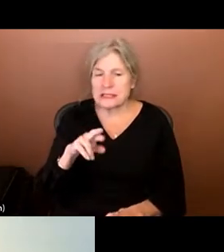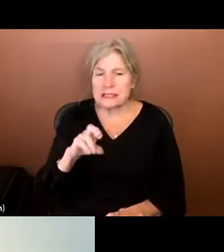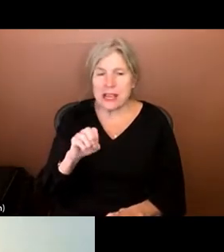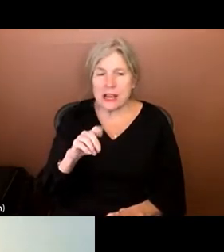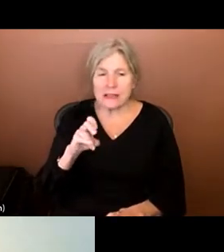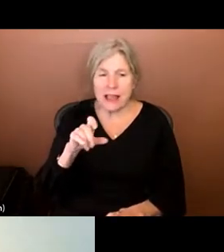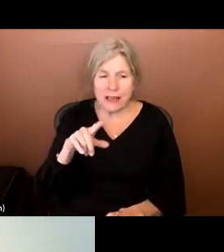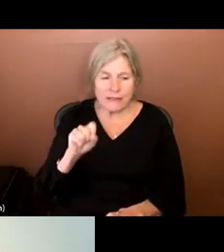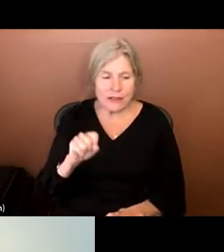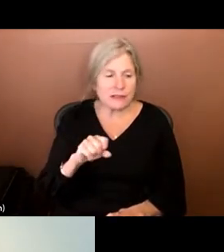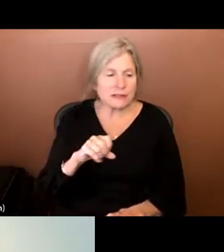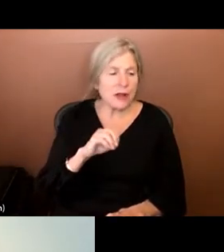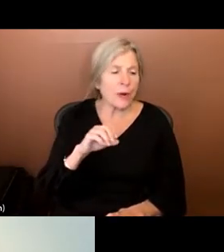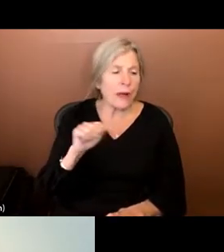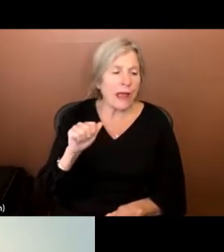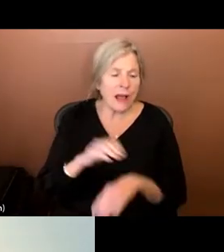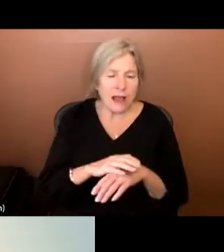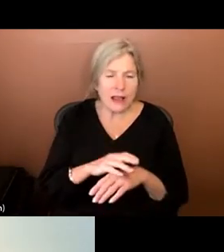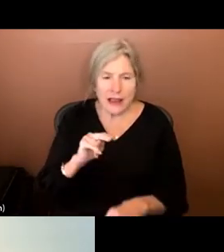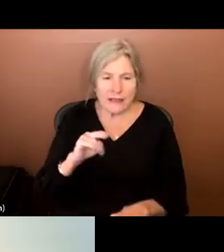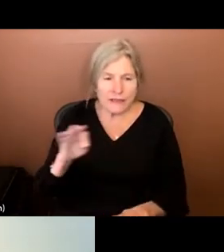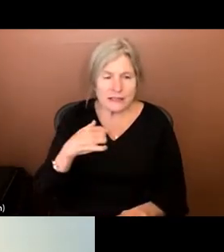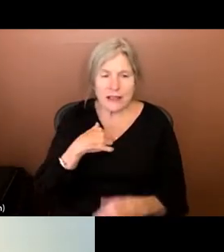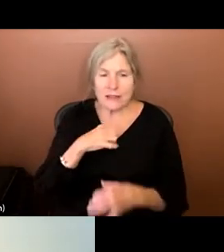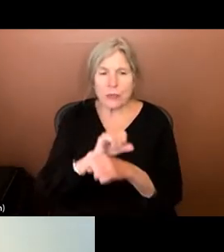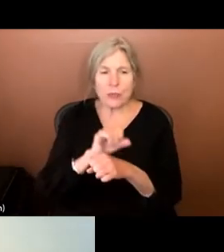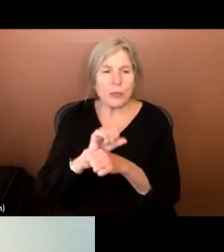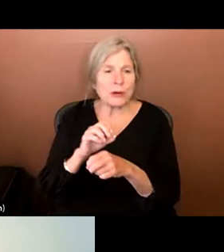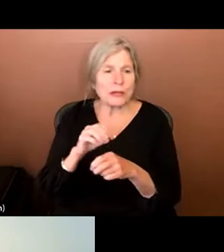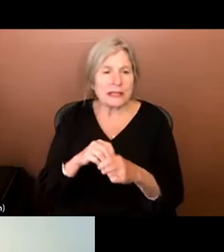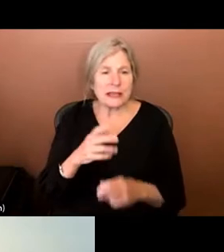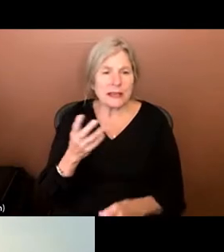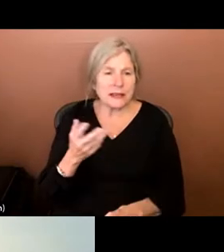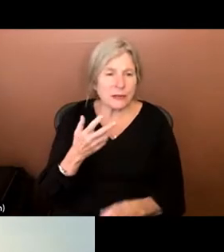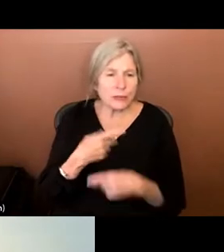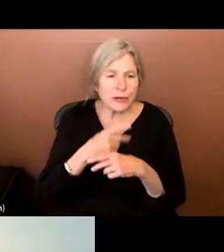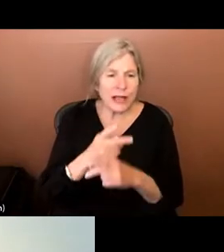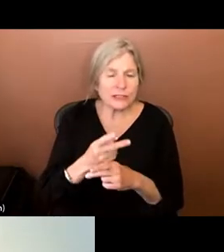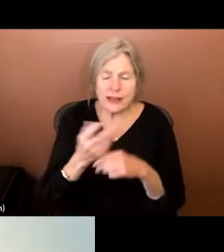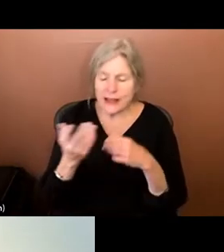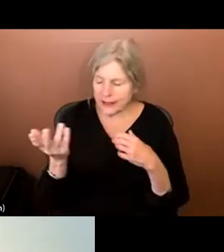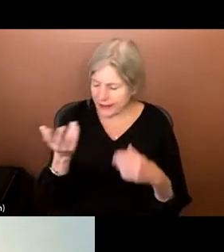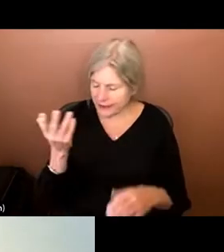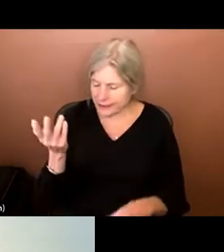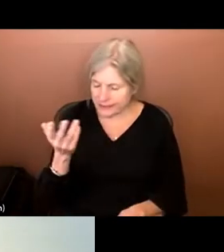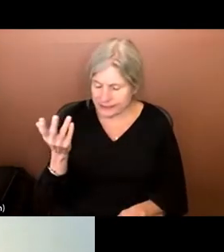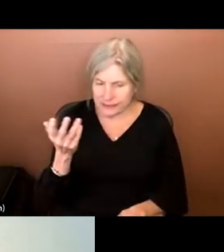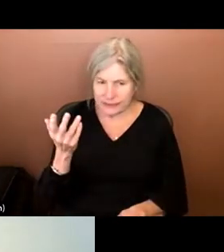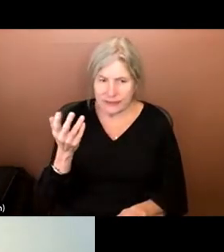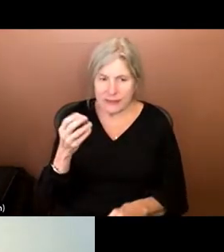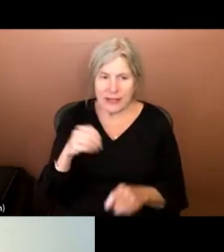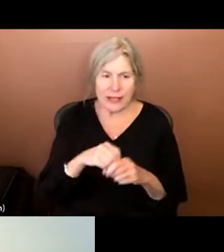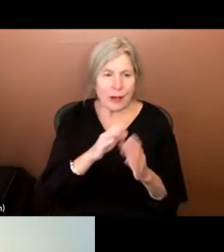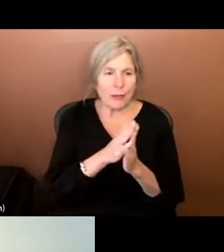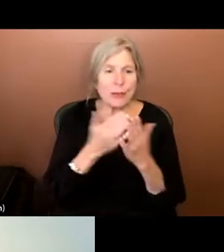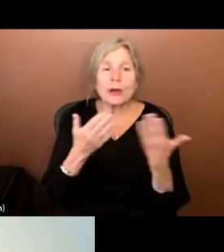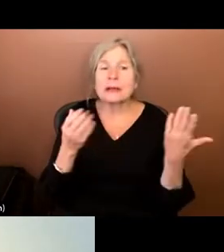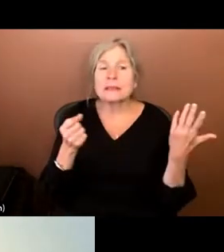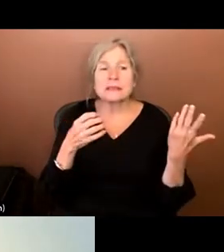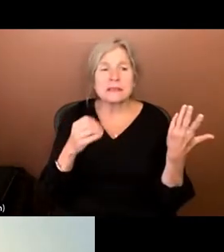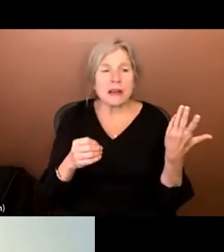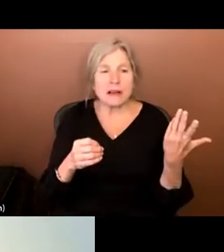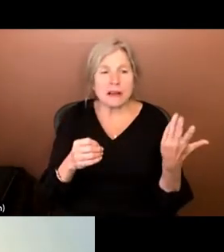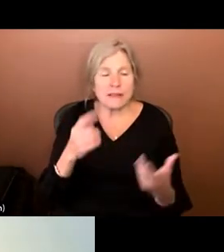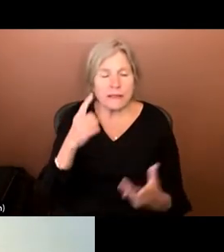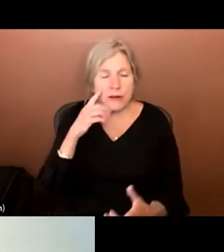OA on Netflix, worked in production, like in books. So for